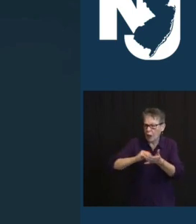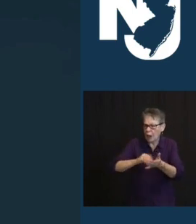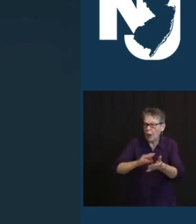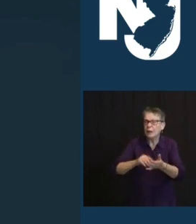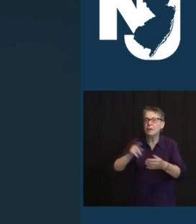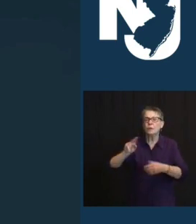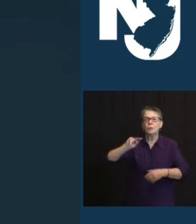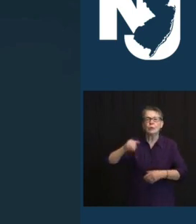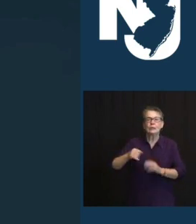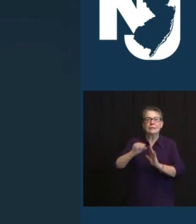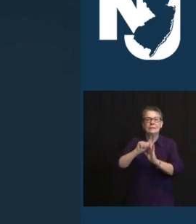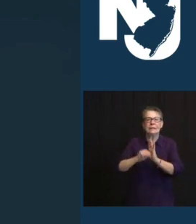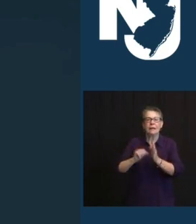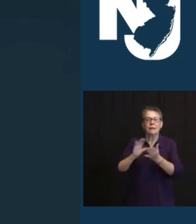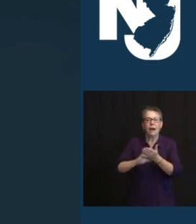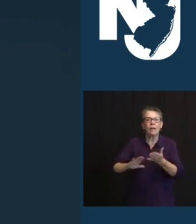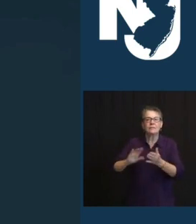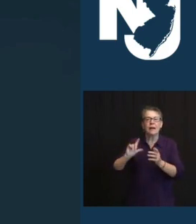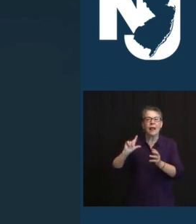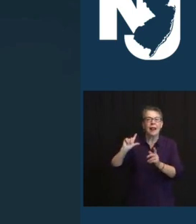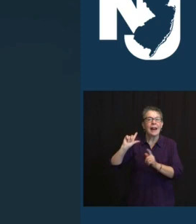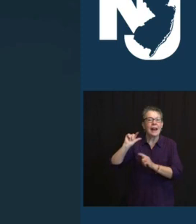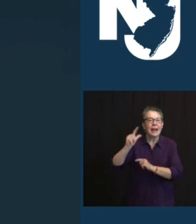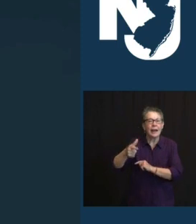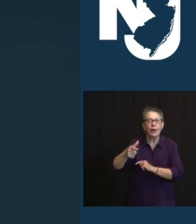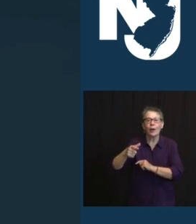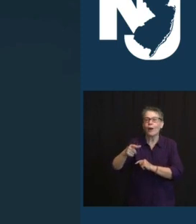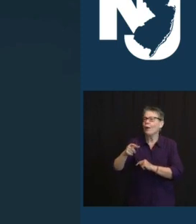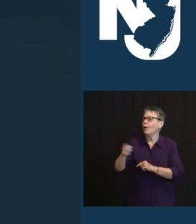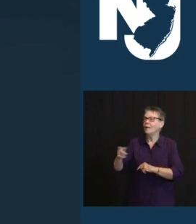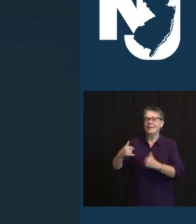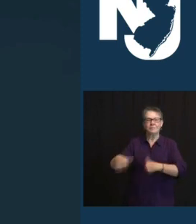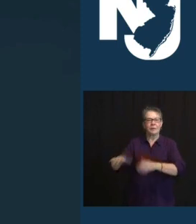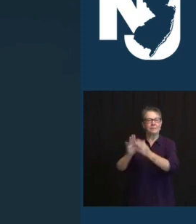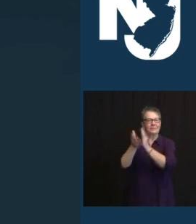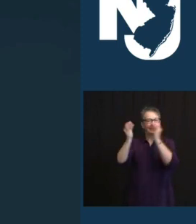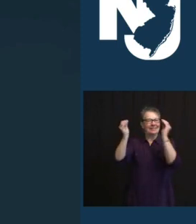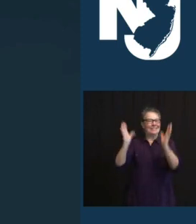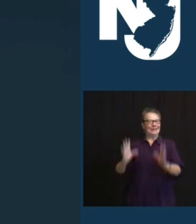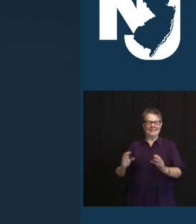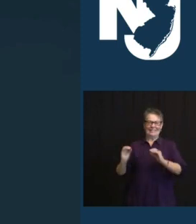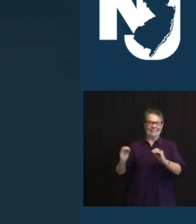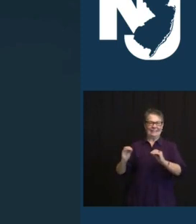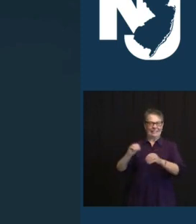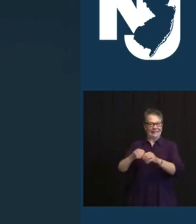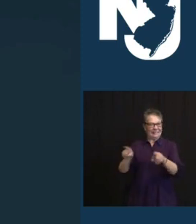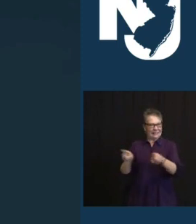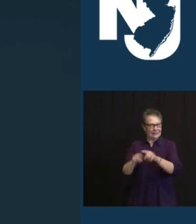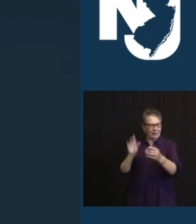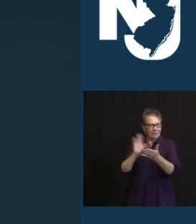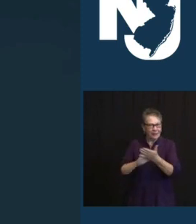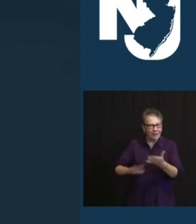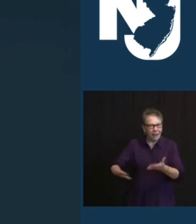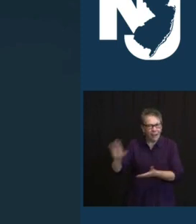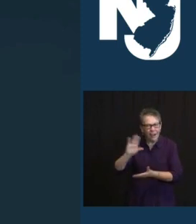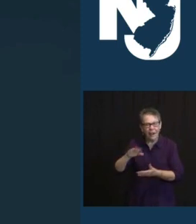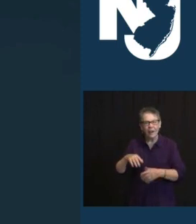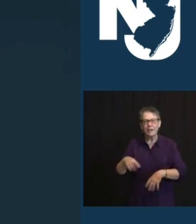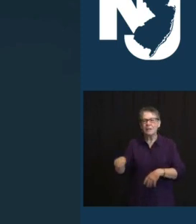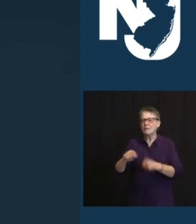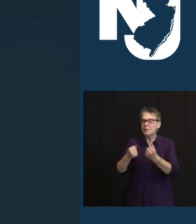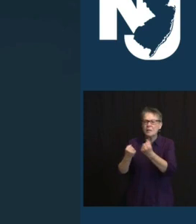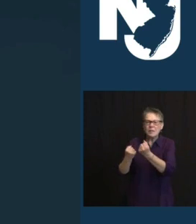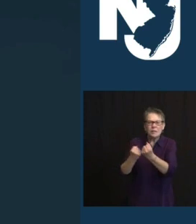TAUGHT. HUGO ALSO COMMITTED TO ASSISTING THOUSANDS OF UNDERPRIVILEGE AND MINORITY STUDENTS, WHETHER IT BE WITH GRANTS OR WITH THEIR EDUCATION.